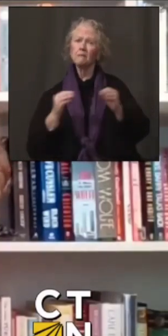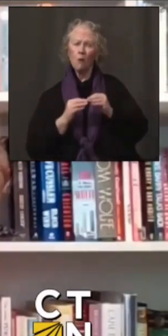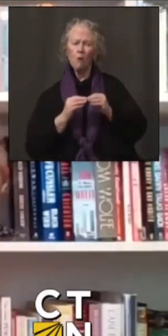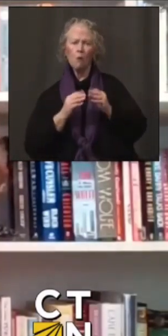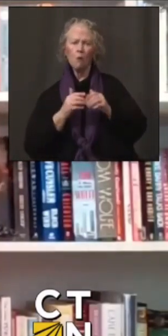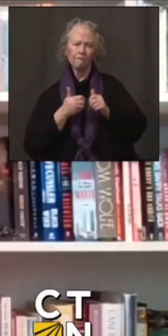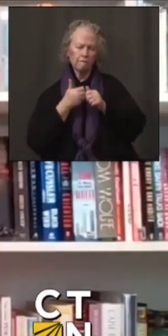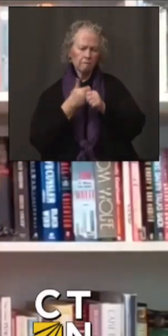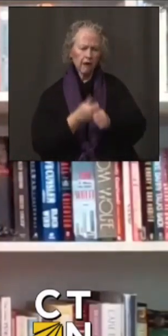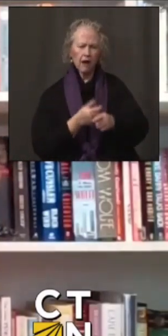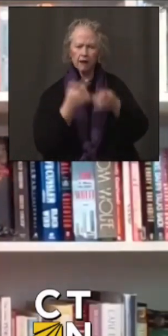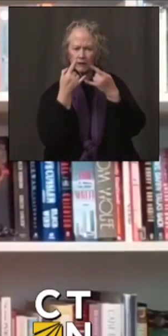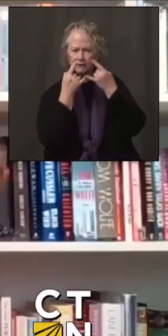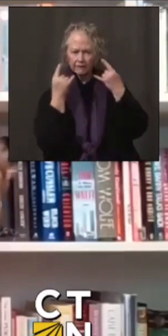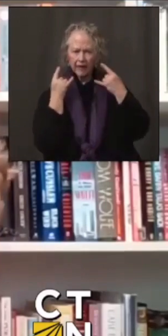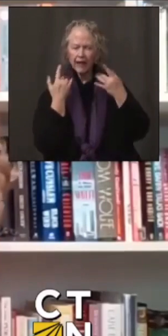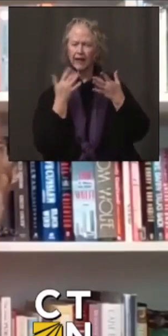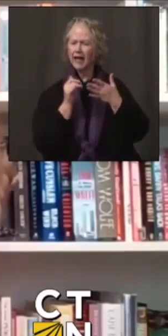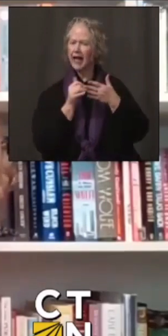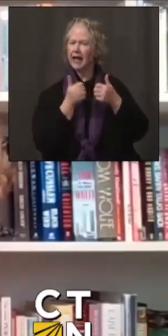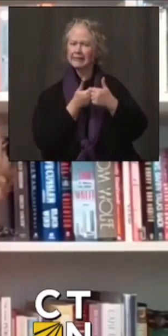and the ventilation, etc.